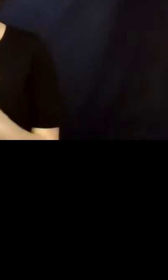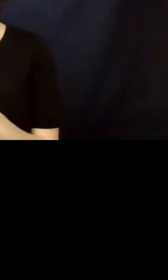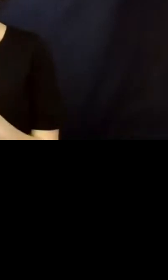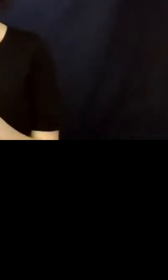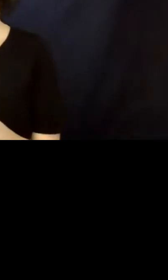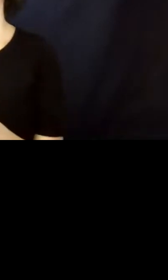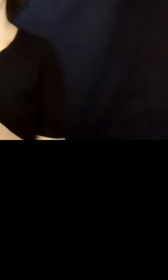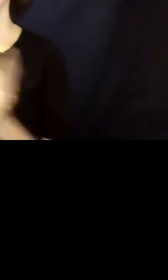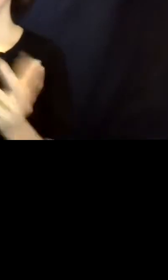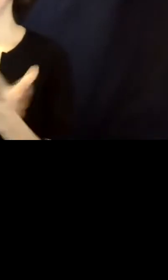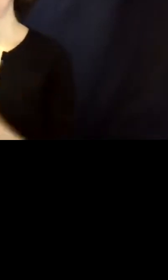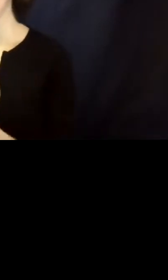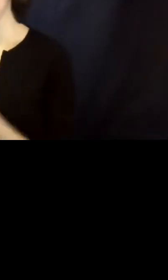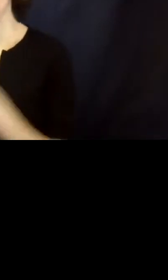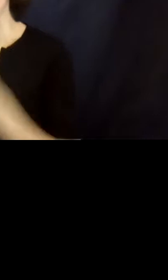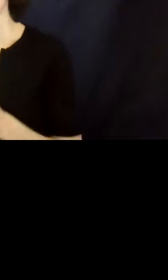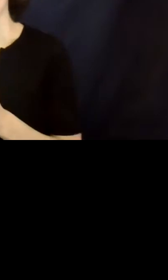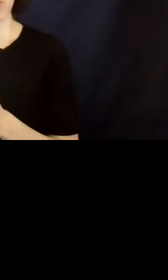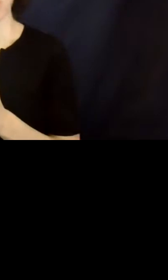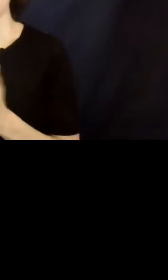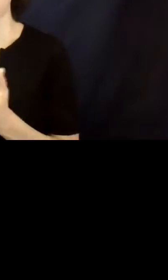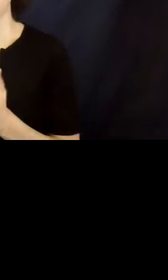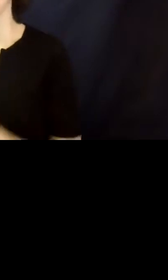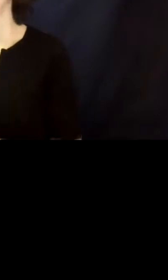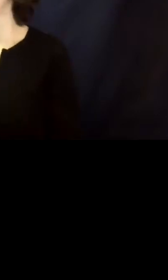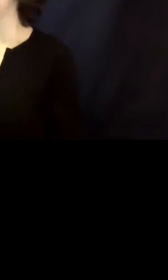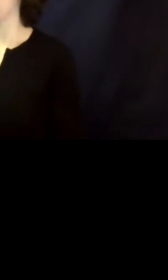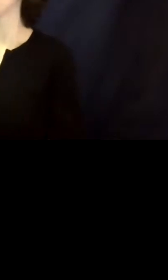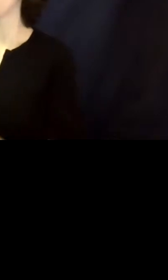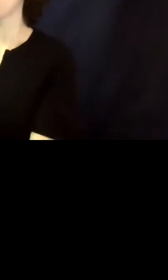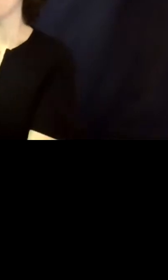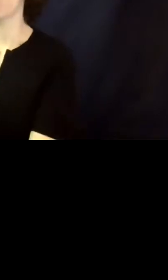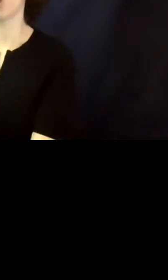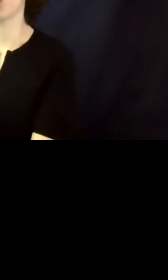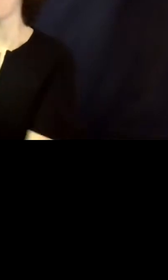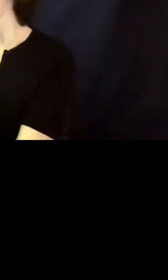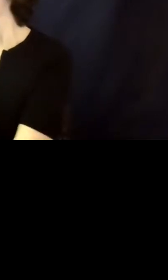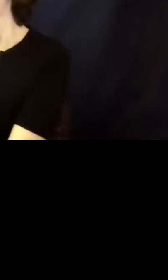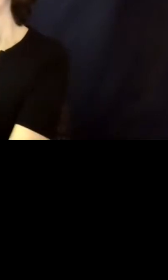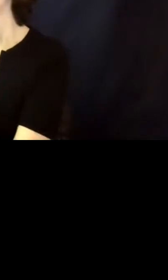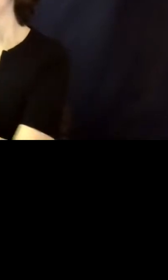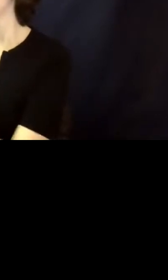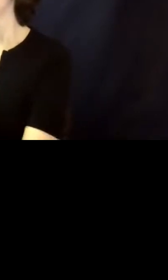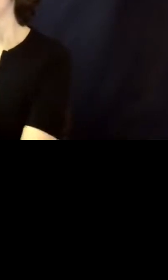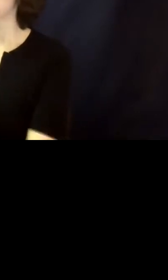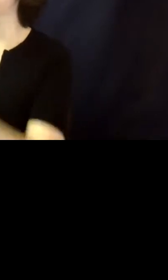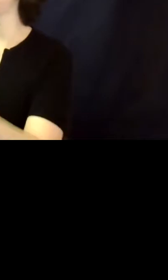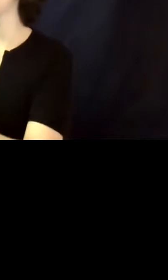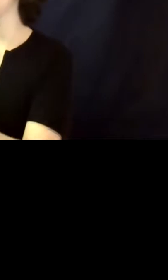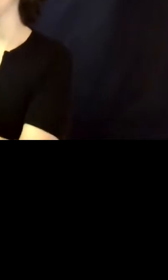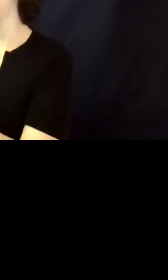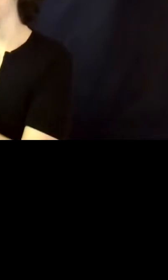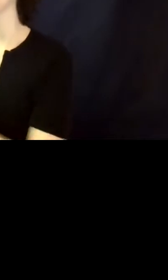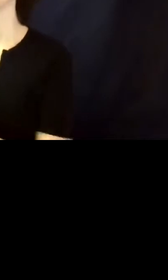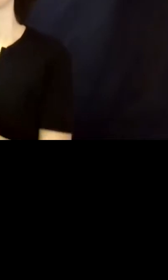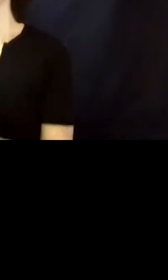not to say that that was a bad decision. Um, they're just going to have to wait a bit longer to get that desired item. But the individual makes those decisions at